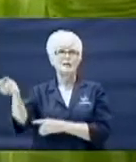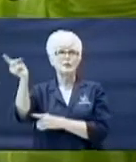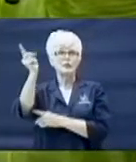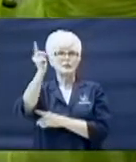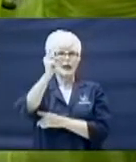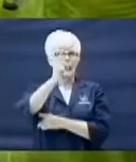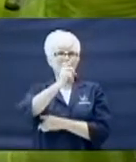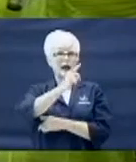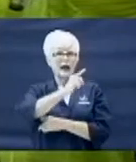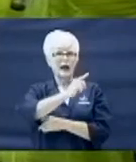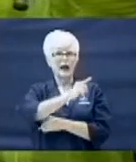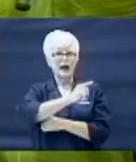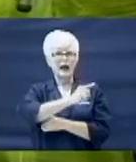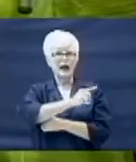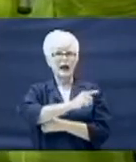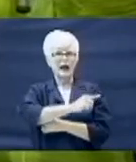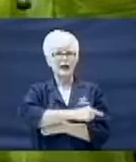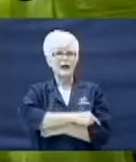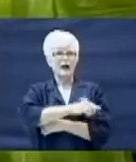today,